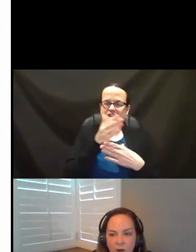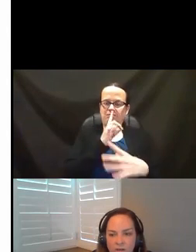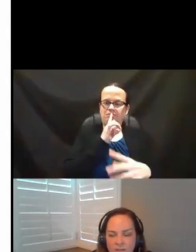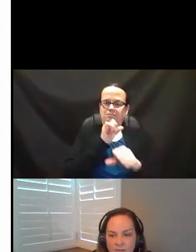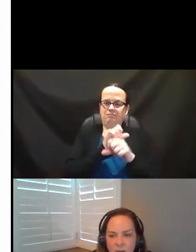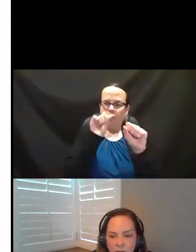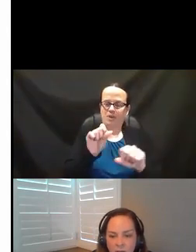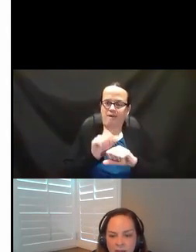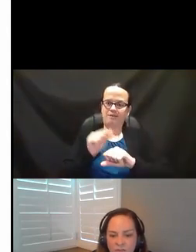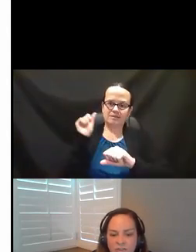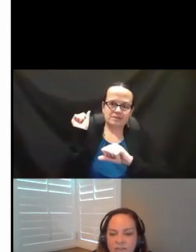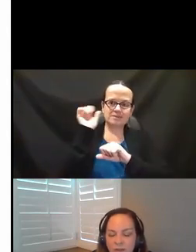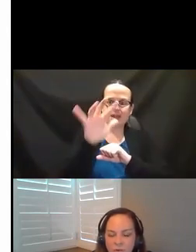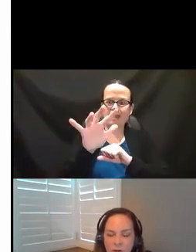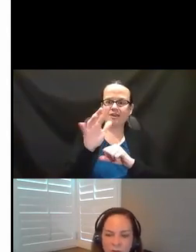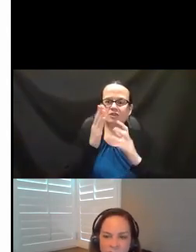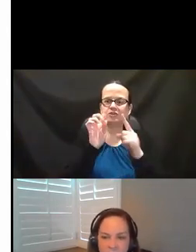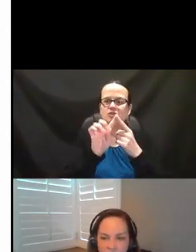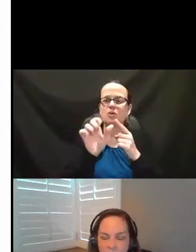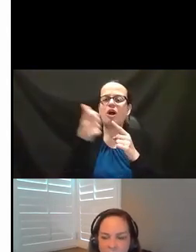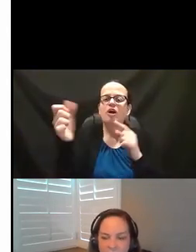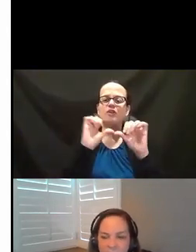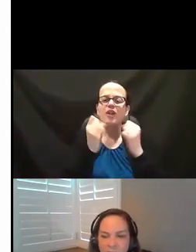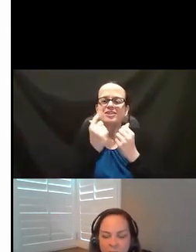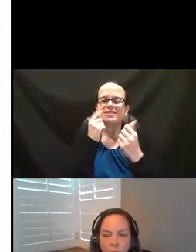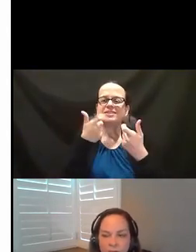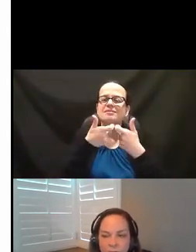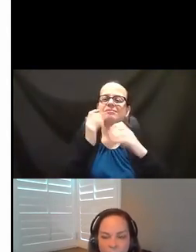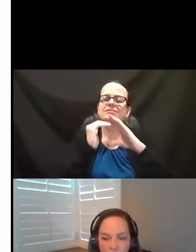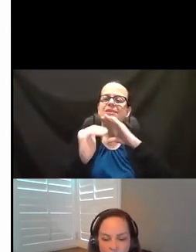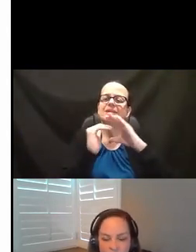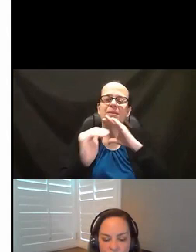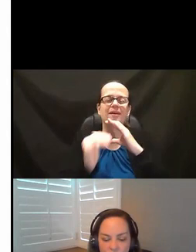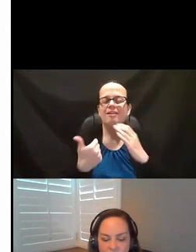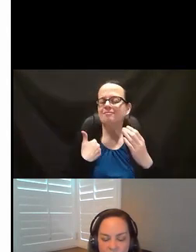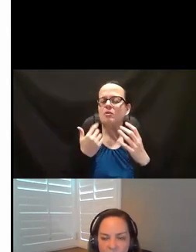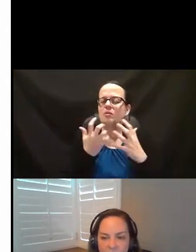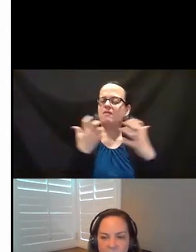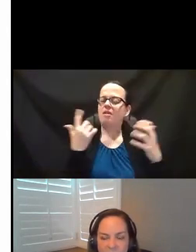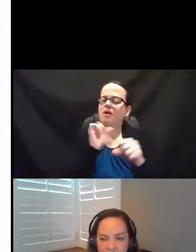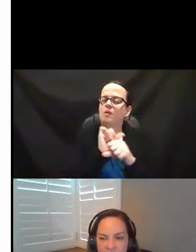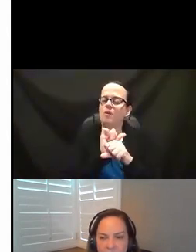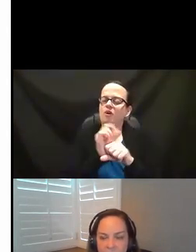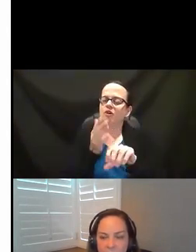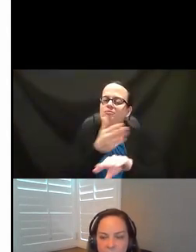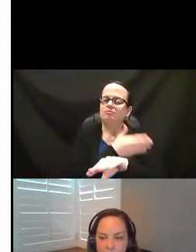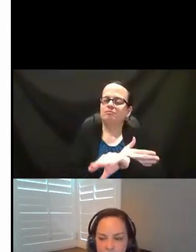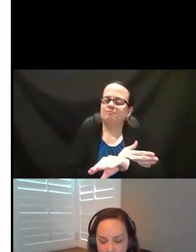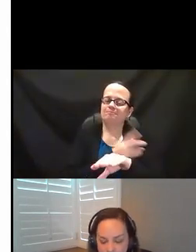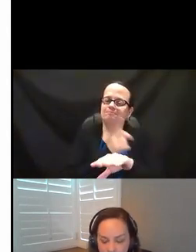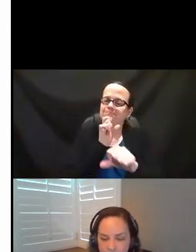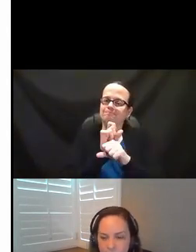it across agencies electronically. So I think we have a lot of work to do in this area, and it's definitely needed.